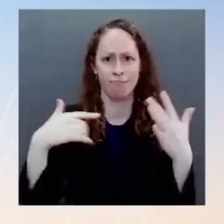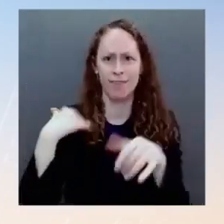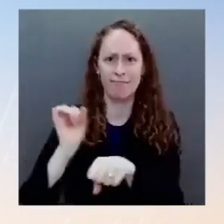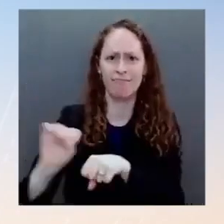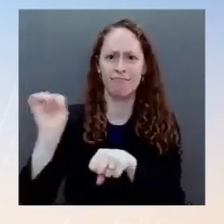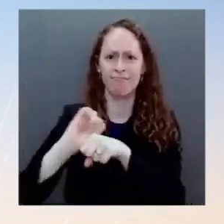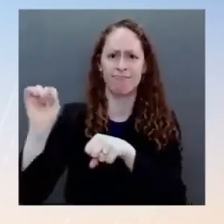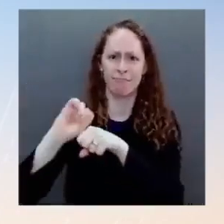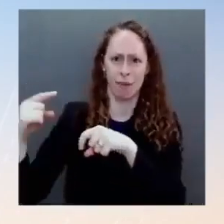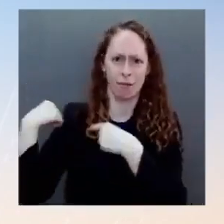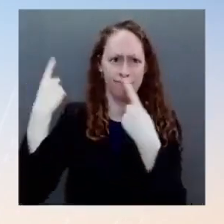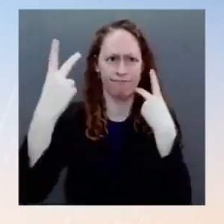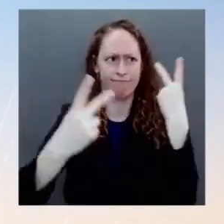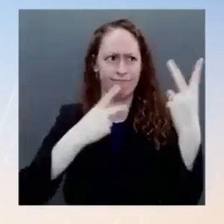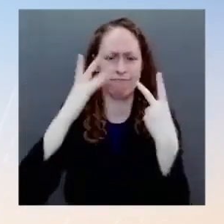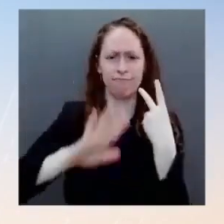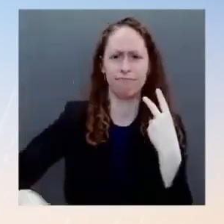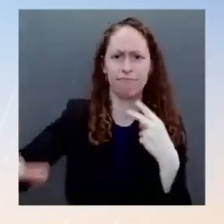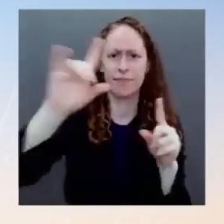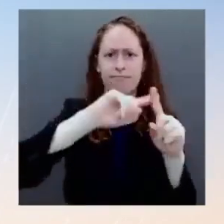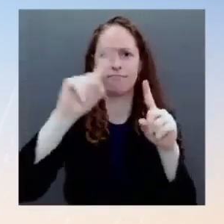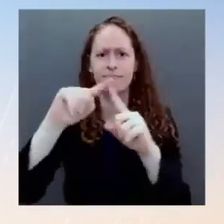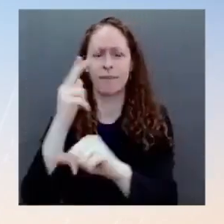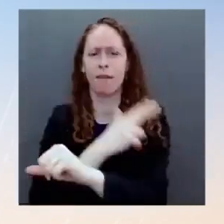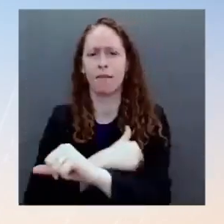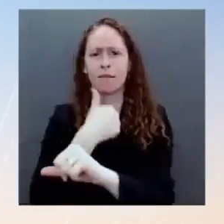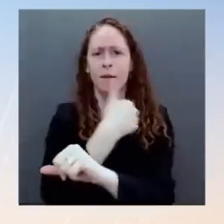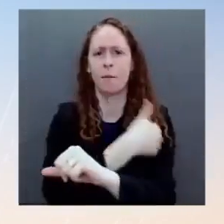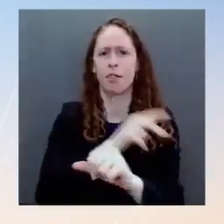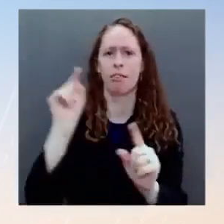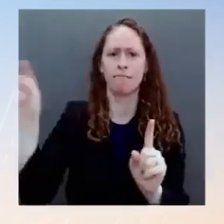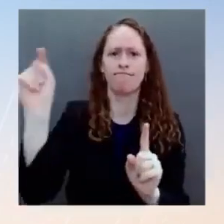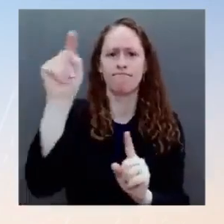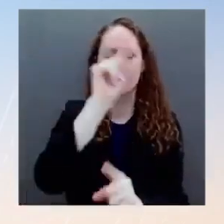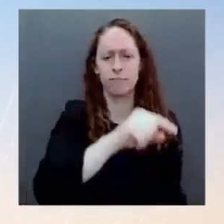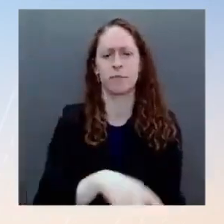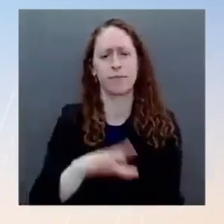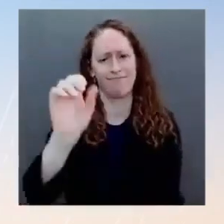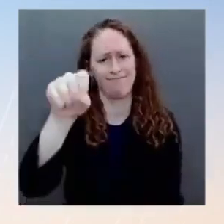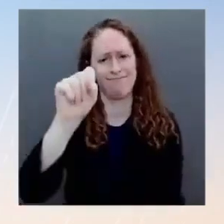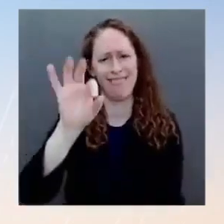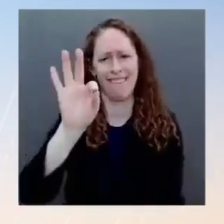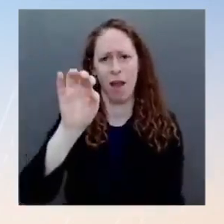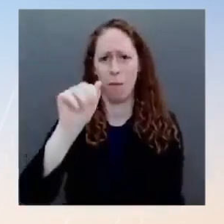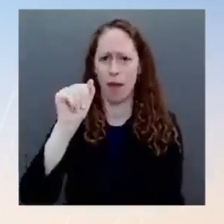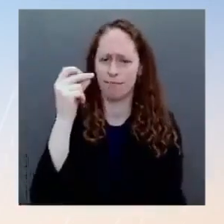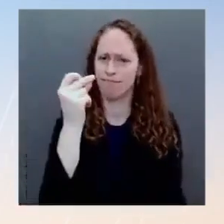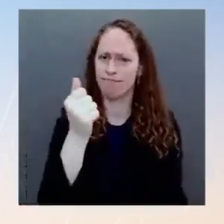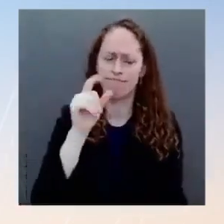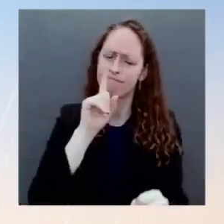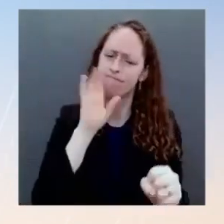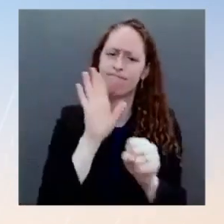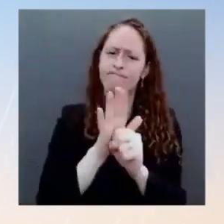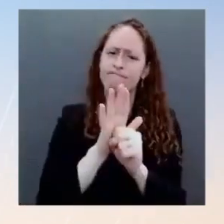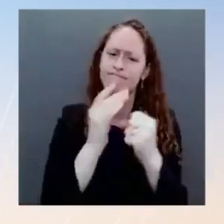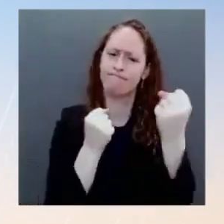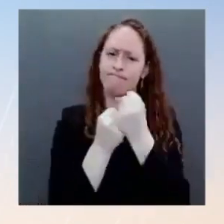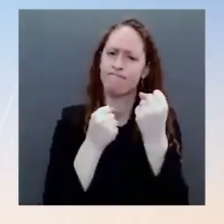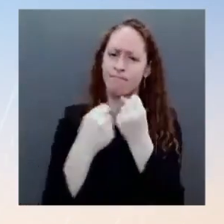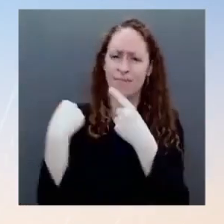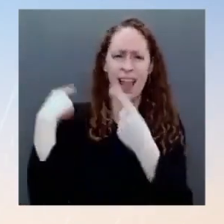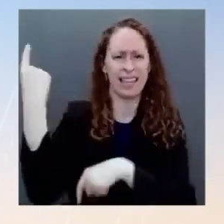since day one, beginning with supporting jurisdictions with medical personnel, acquiring and shipping personal protective equipment,